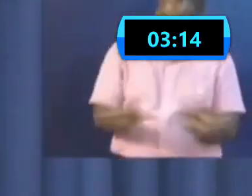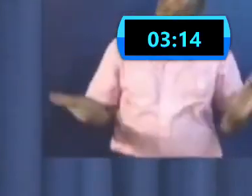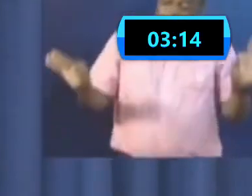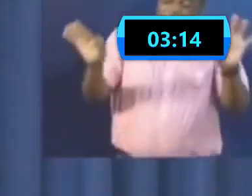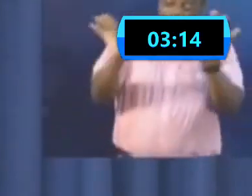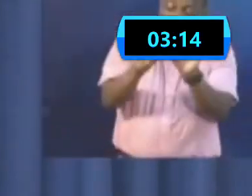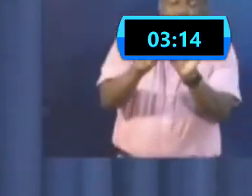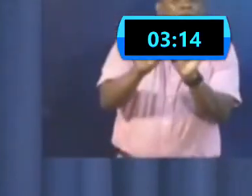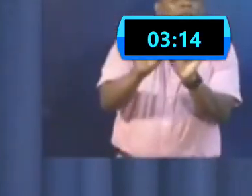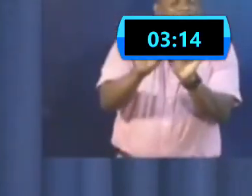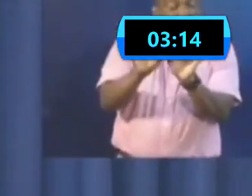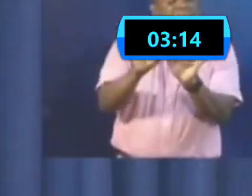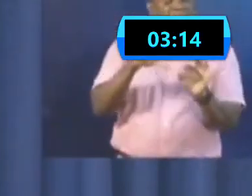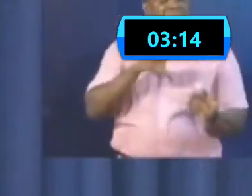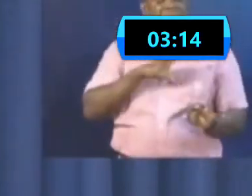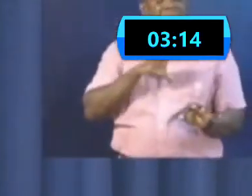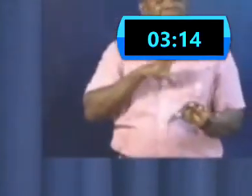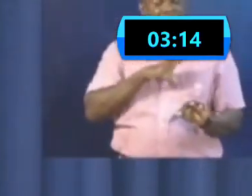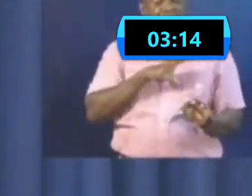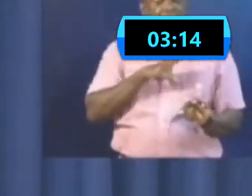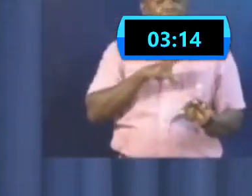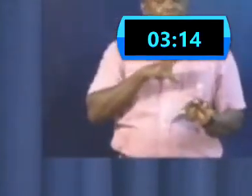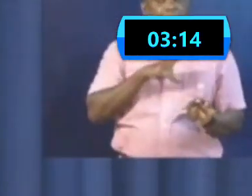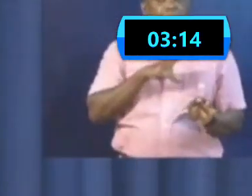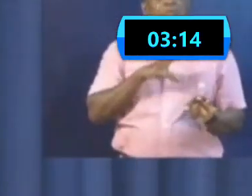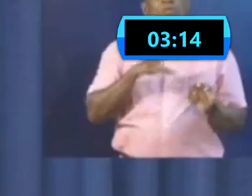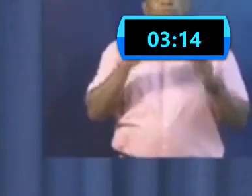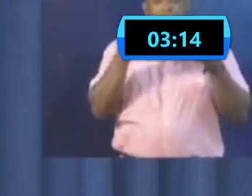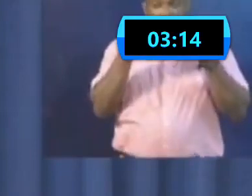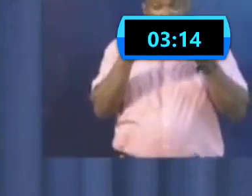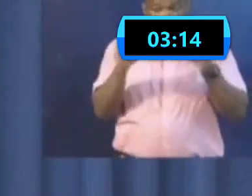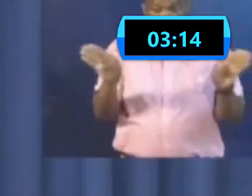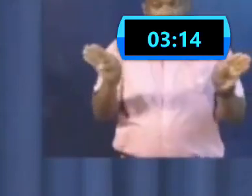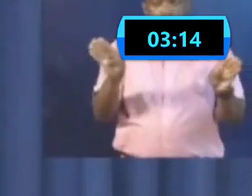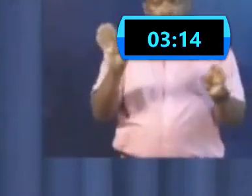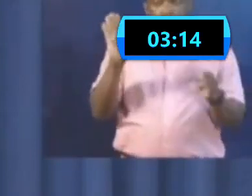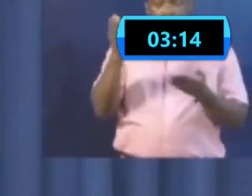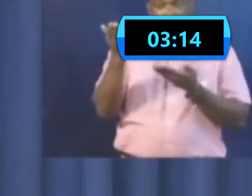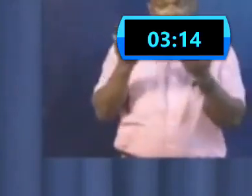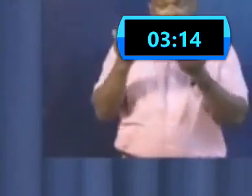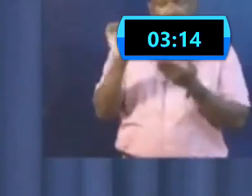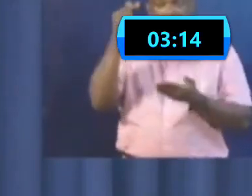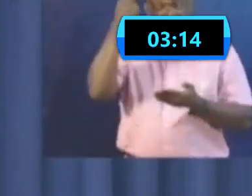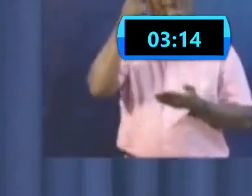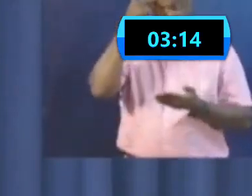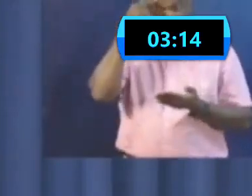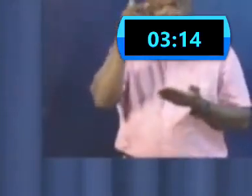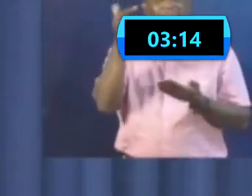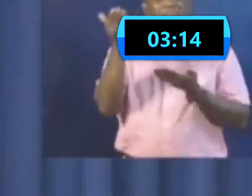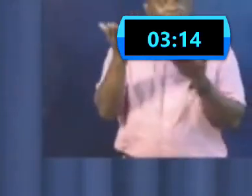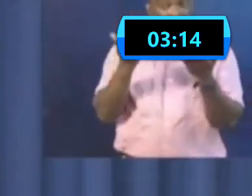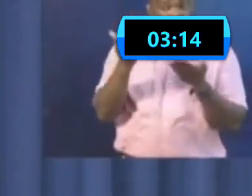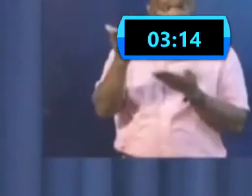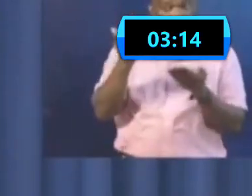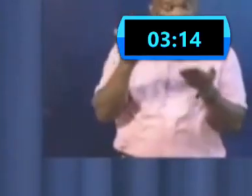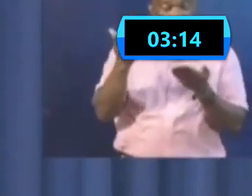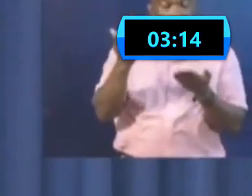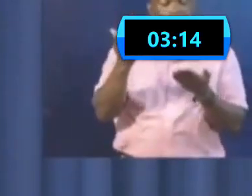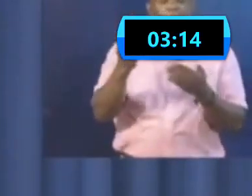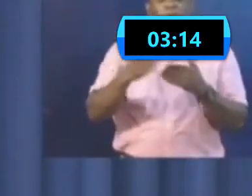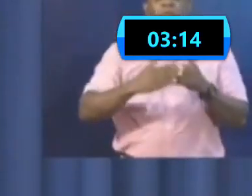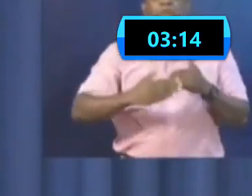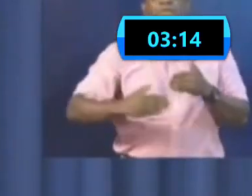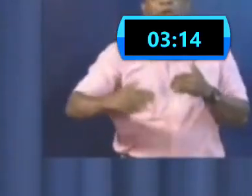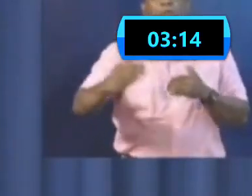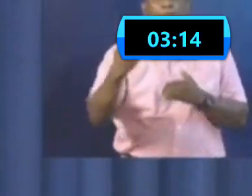fewer people exposed. So the public service would remain for the next 14 days on essential services only. And, of